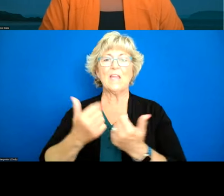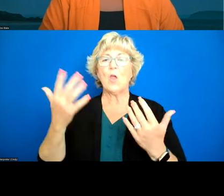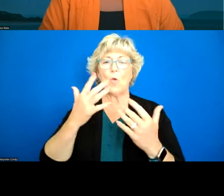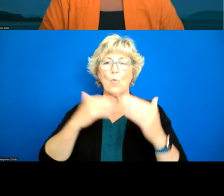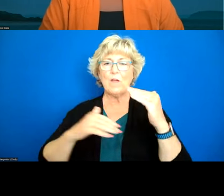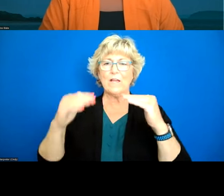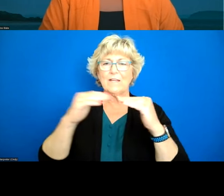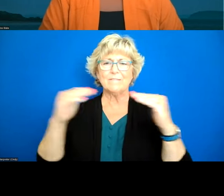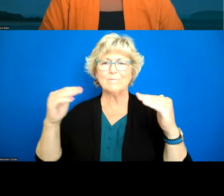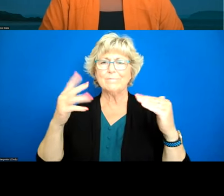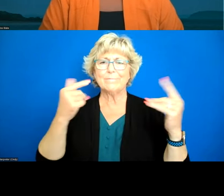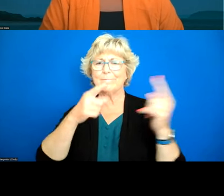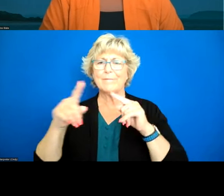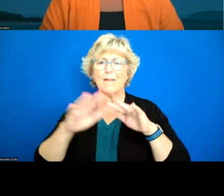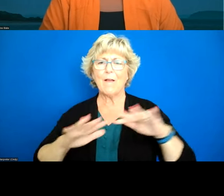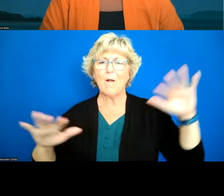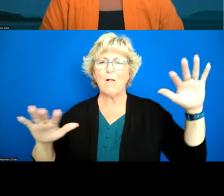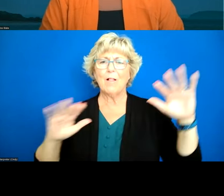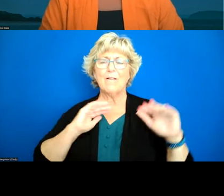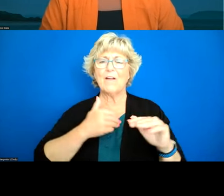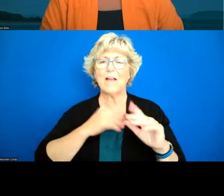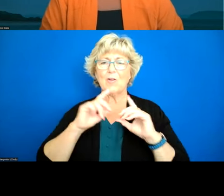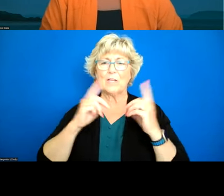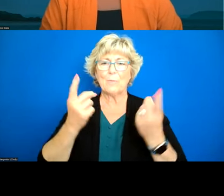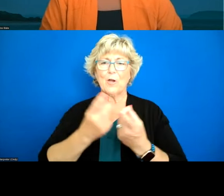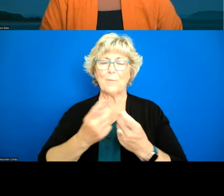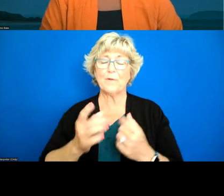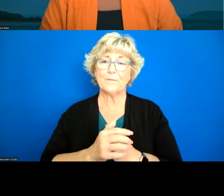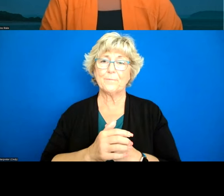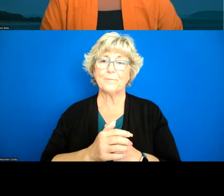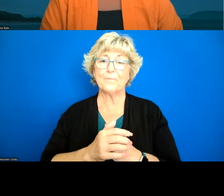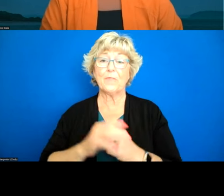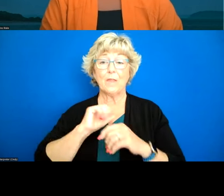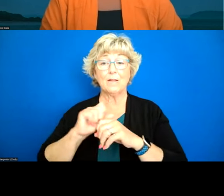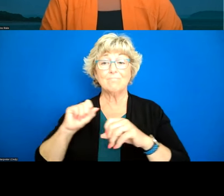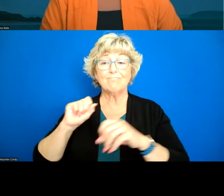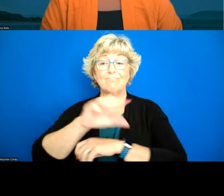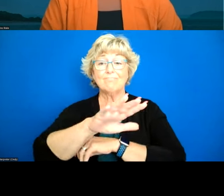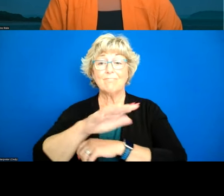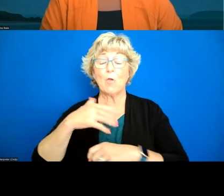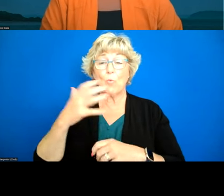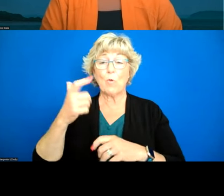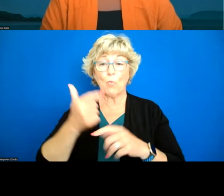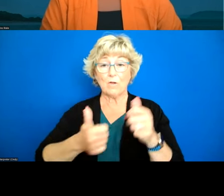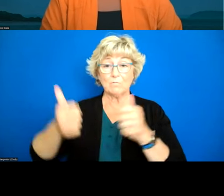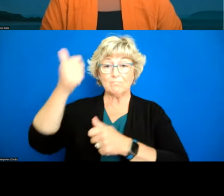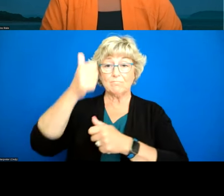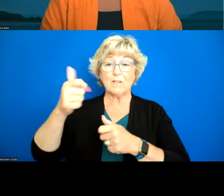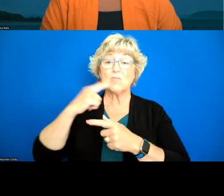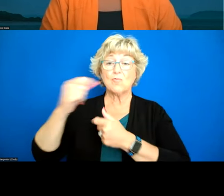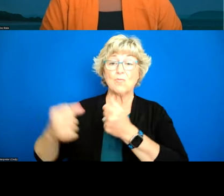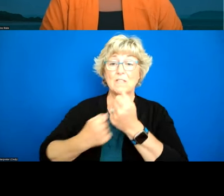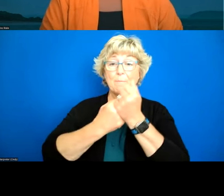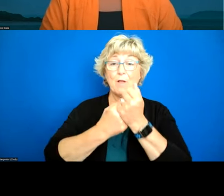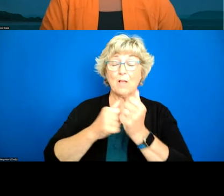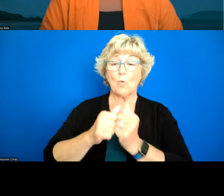initiatives were going on across all of our departments um when we sent that memo we asked for an executive sponsor who at